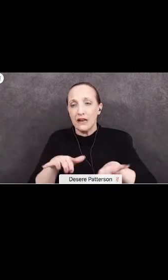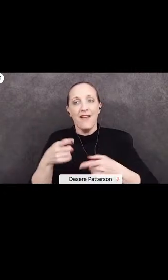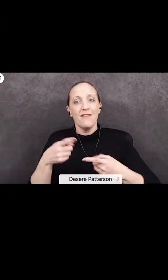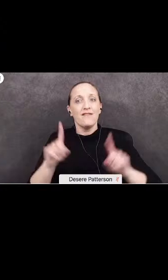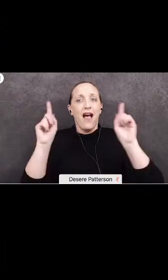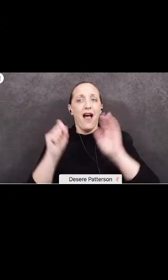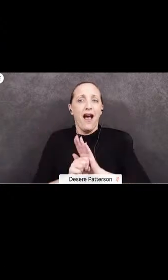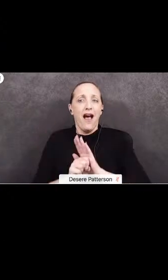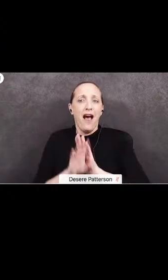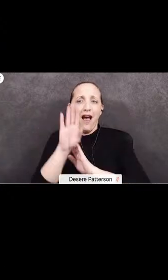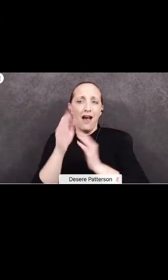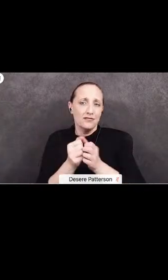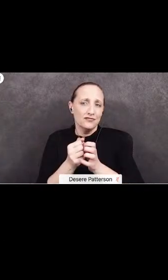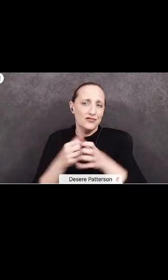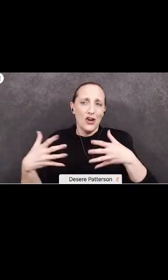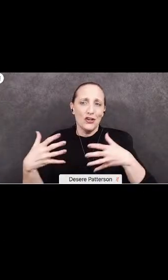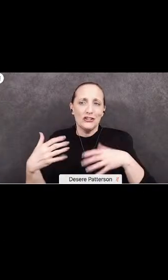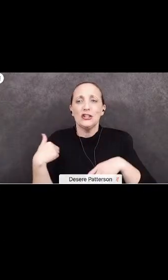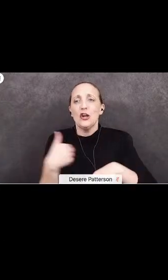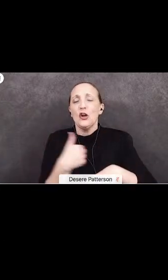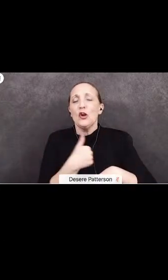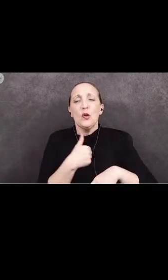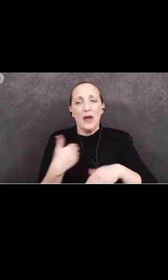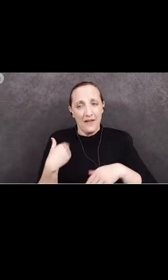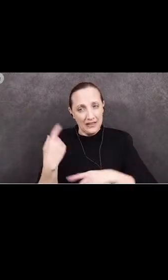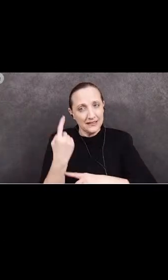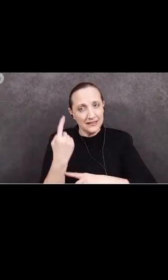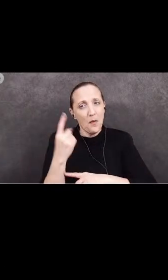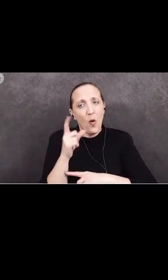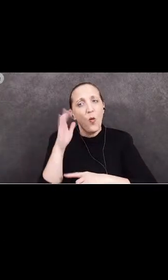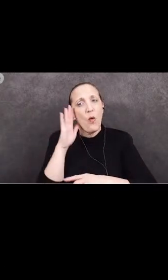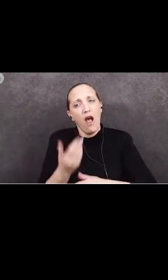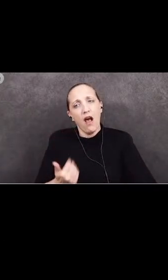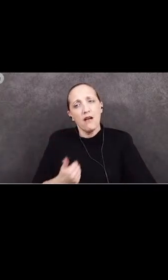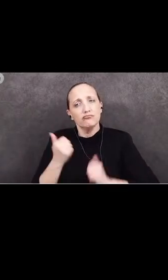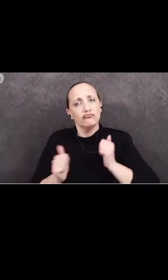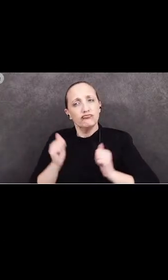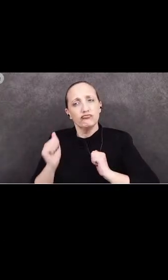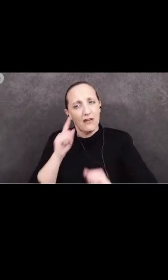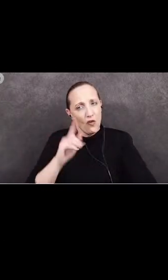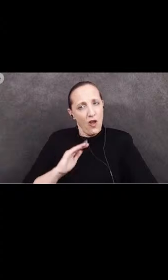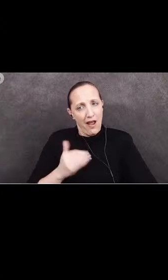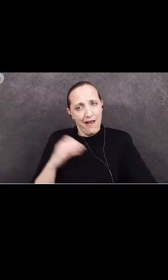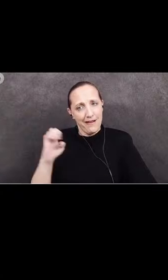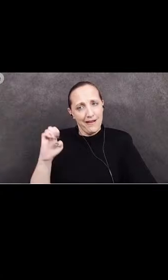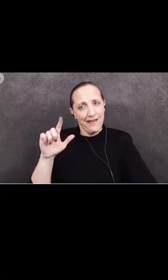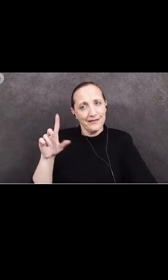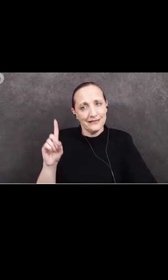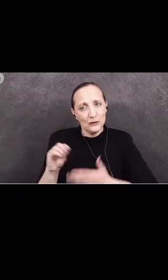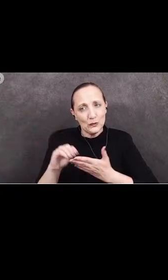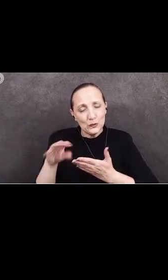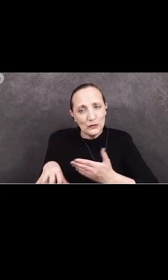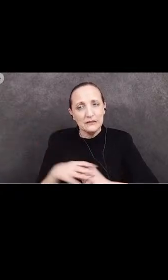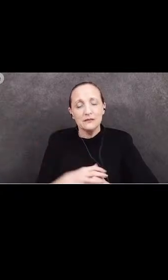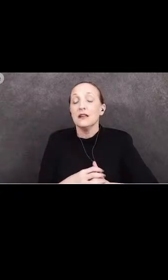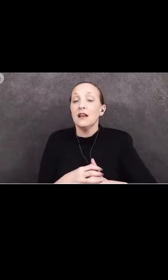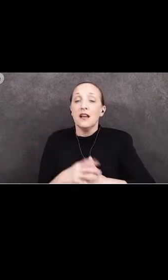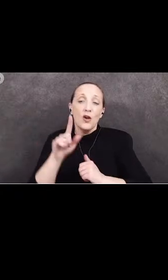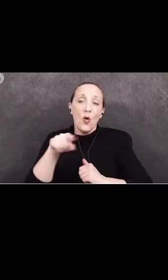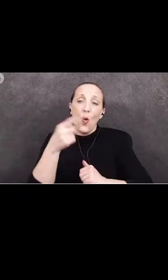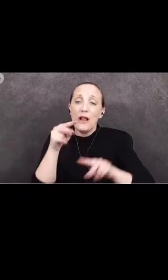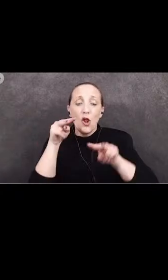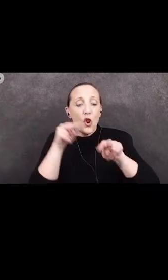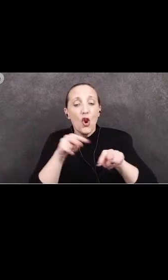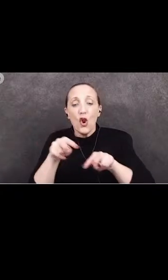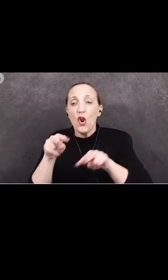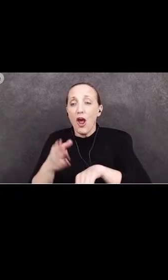flourished and we know how someone who will step up to bat for our ELD students. You only have to look at